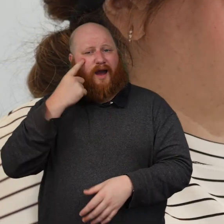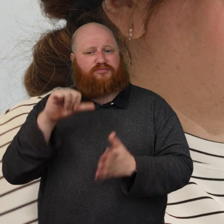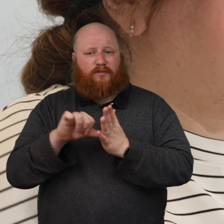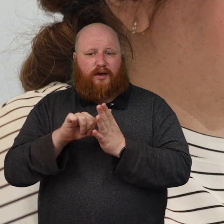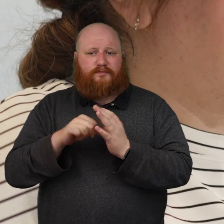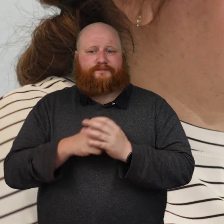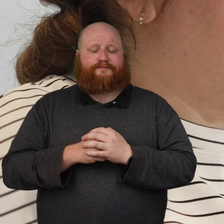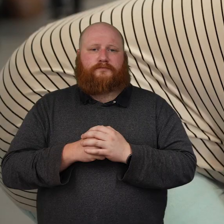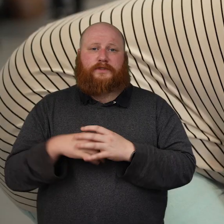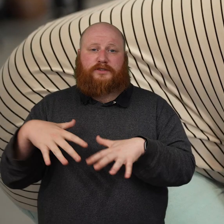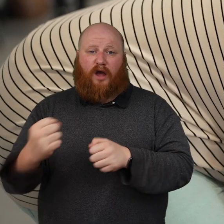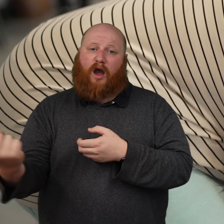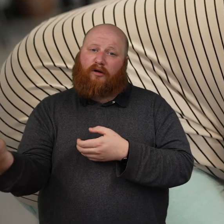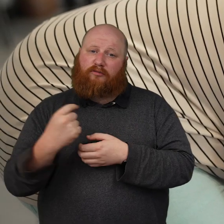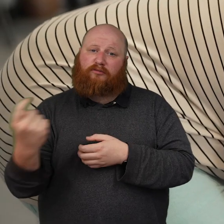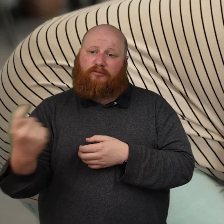You know, she's finally got a sense of belonging.